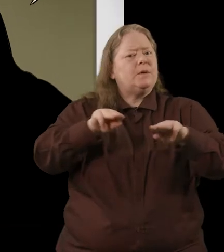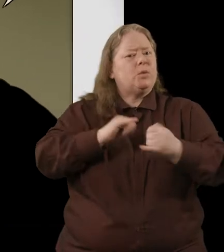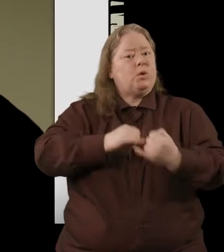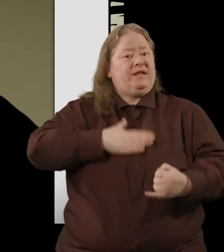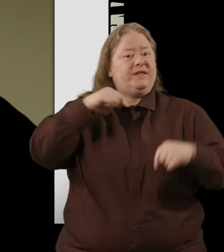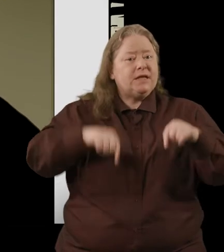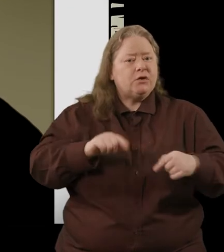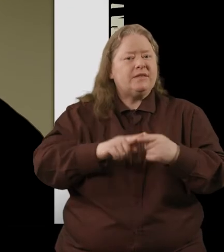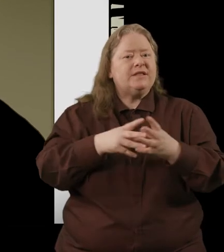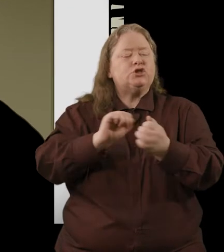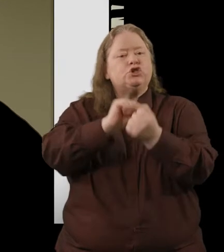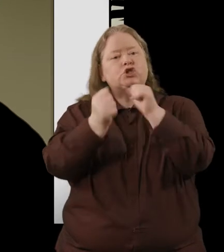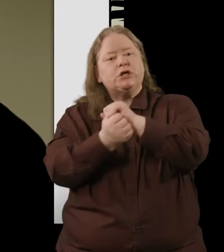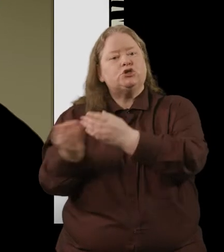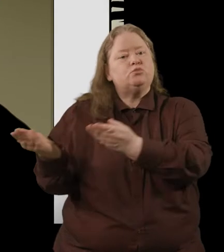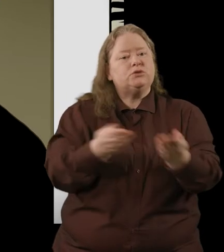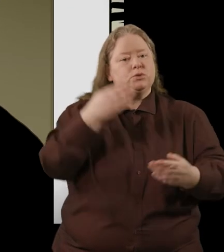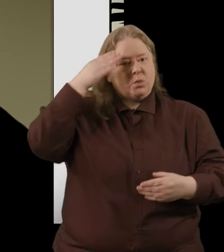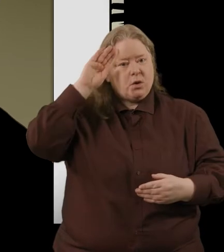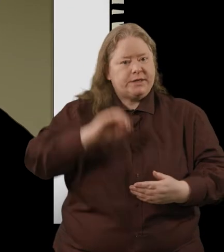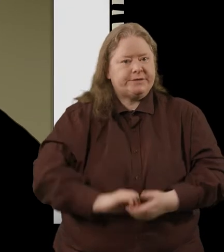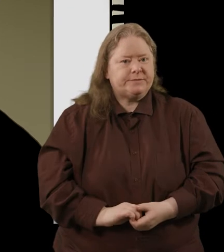who lived here and the changes it brought to Ireland.